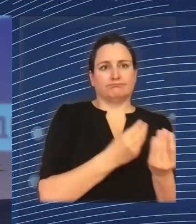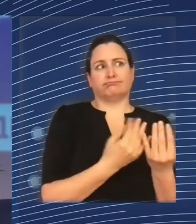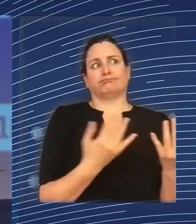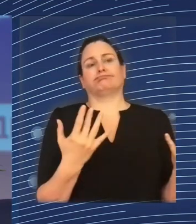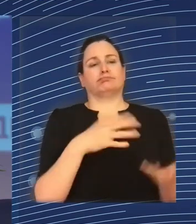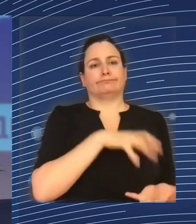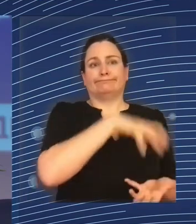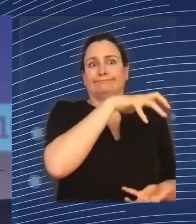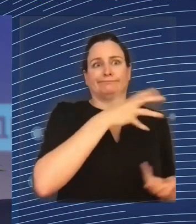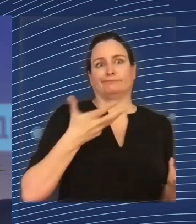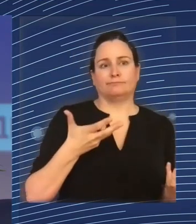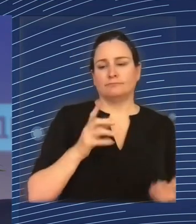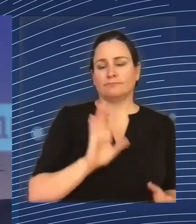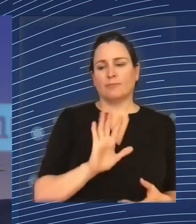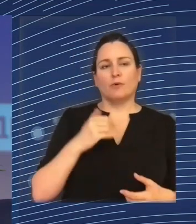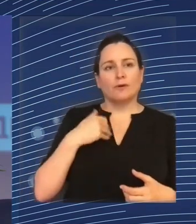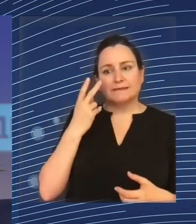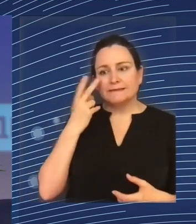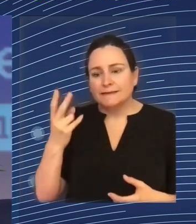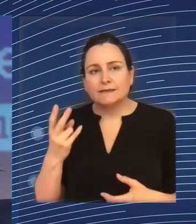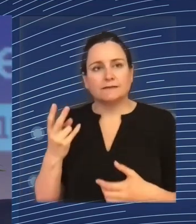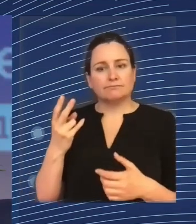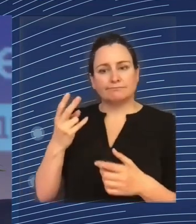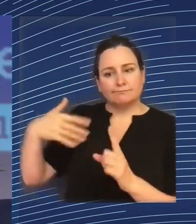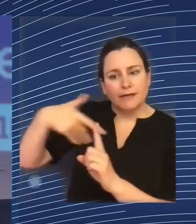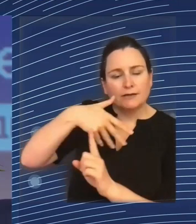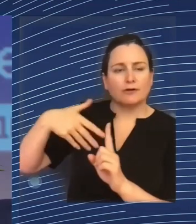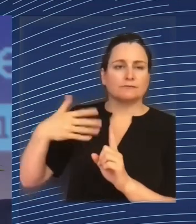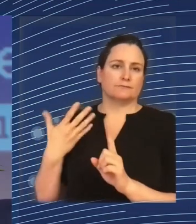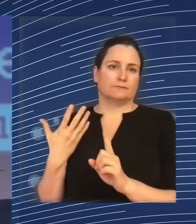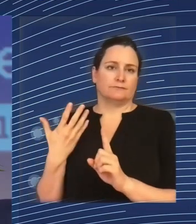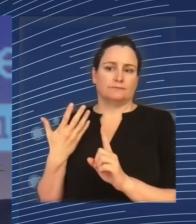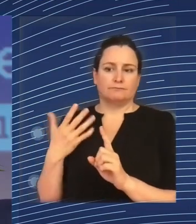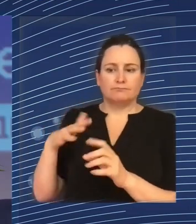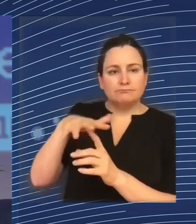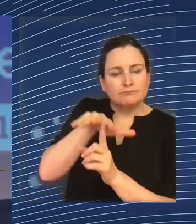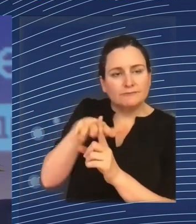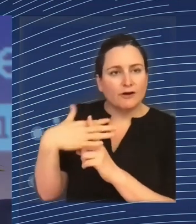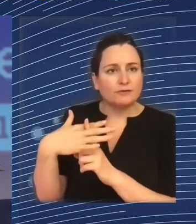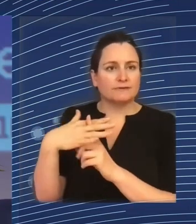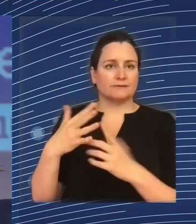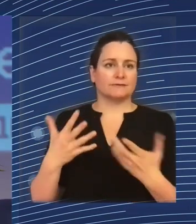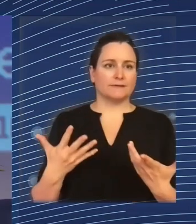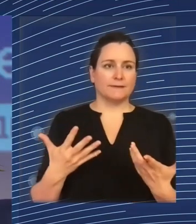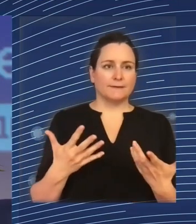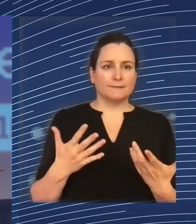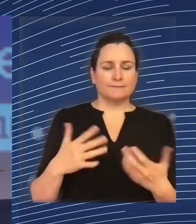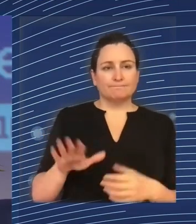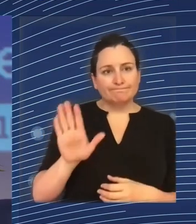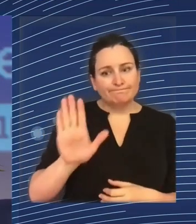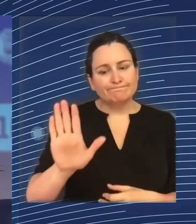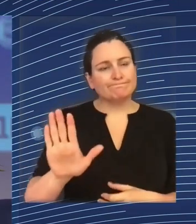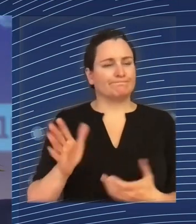cohesion policy and the payments and so on, well, it's not so easy to